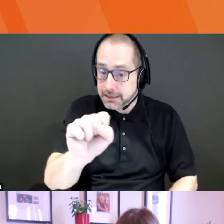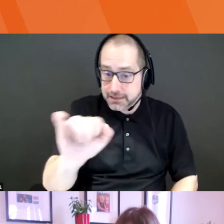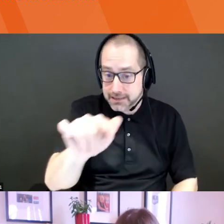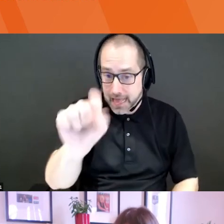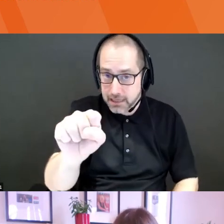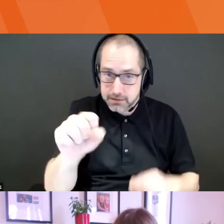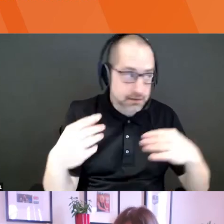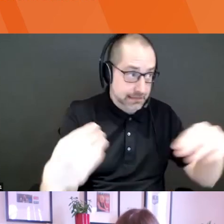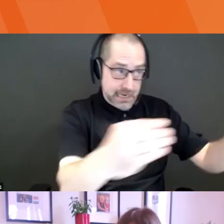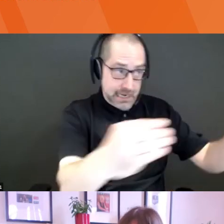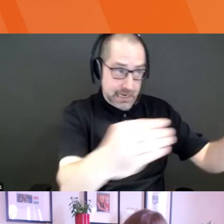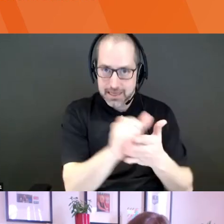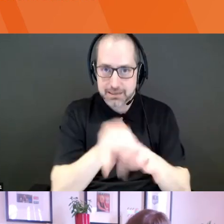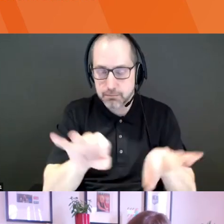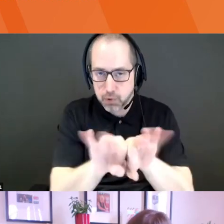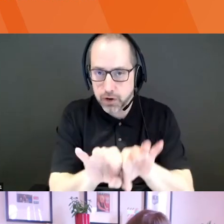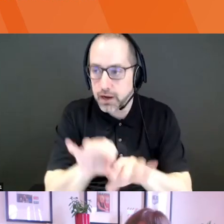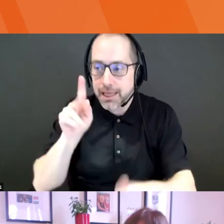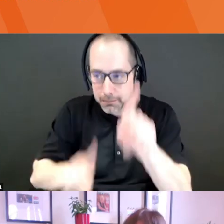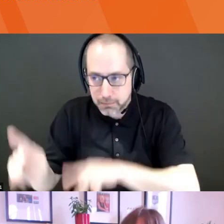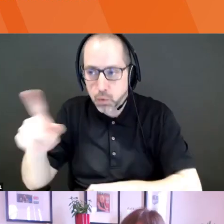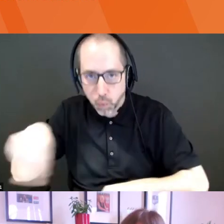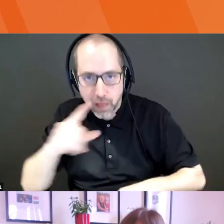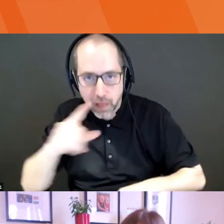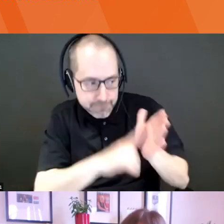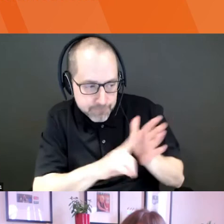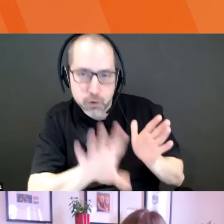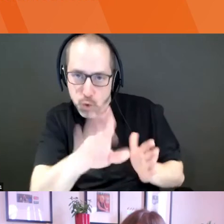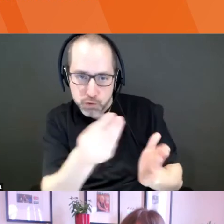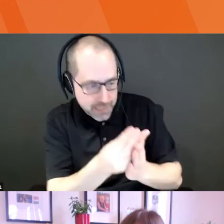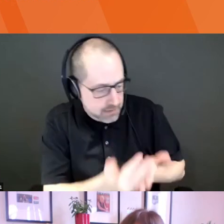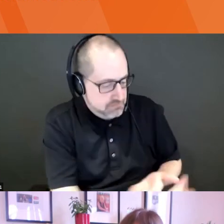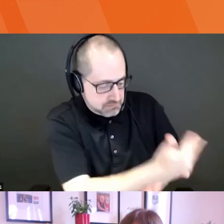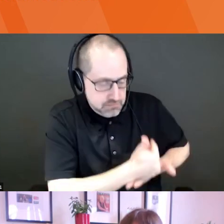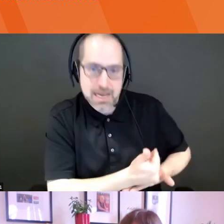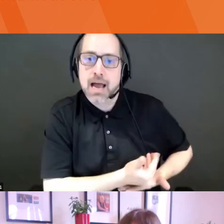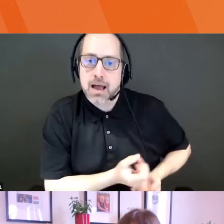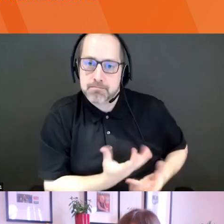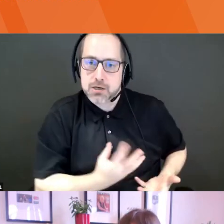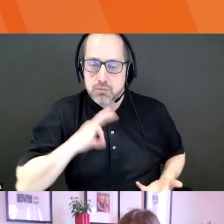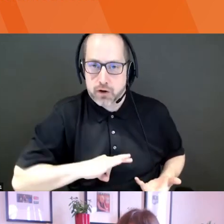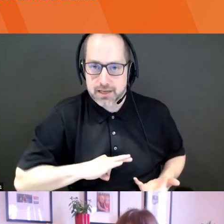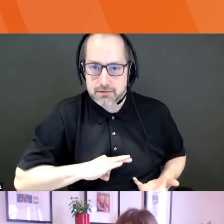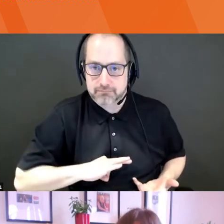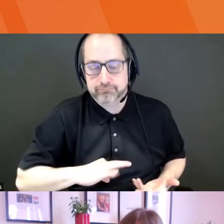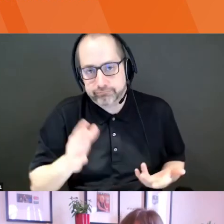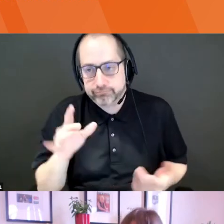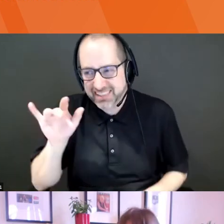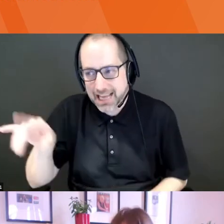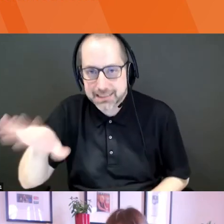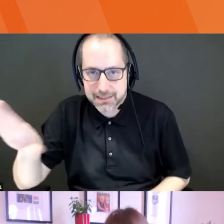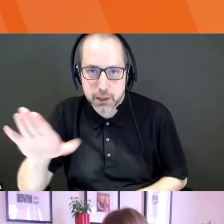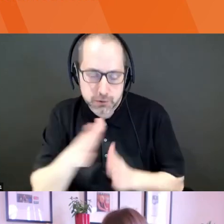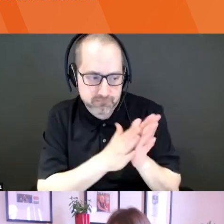Everyone's going to look at how much revenue you are bringing in and what that profit looks like at the end of the day. So, um, I don't,